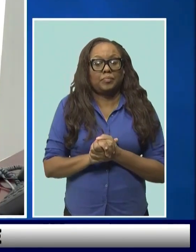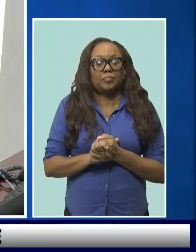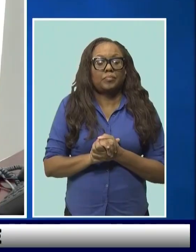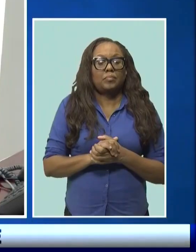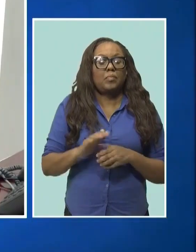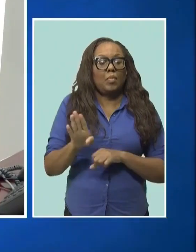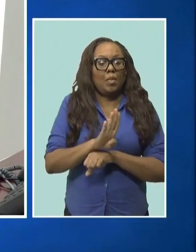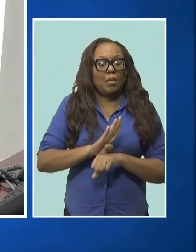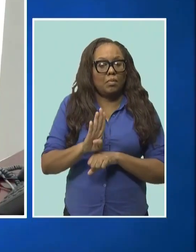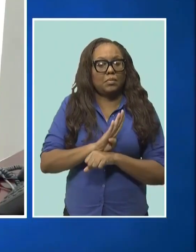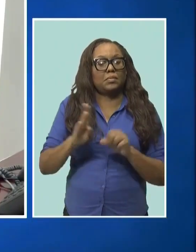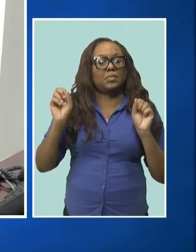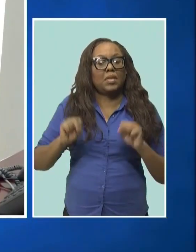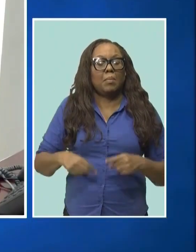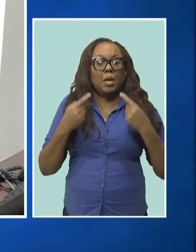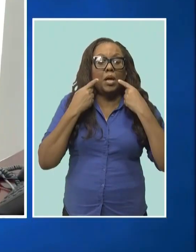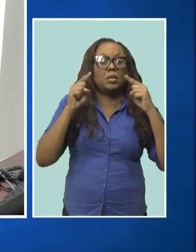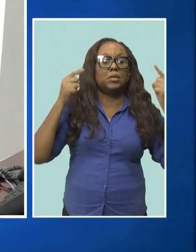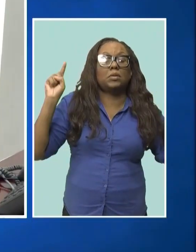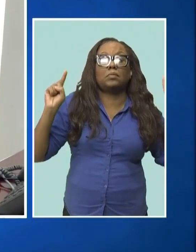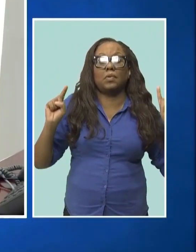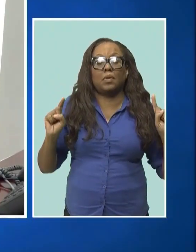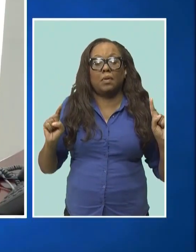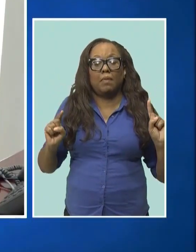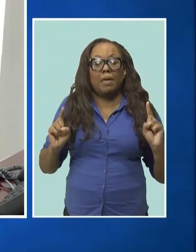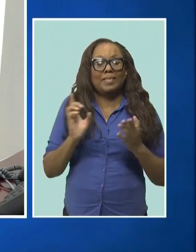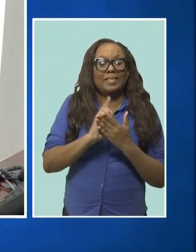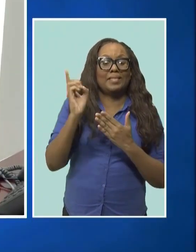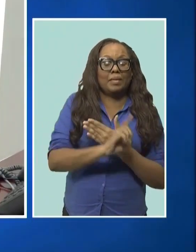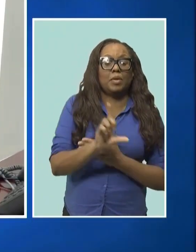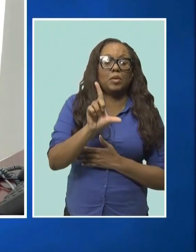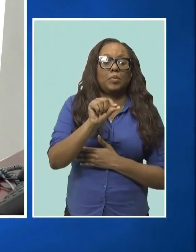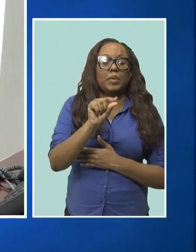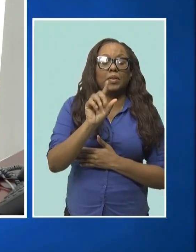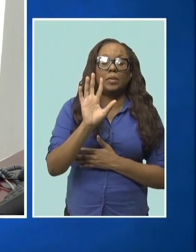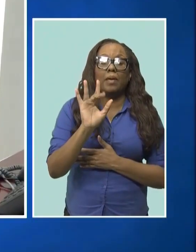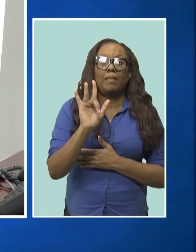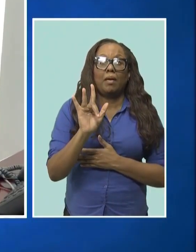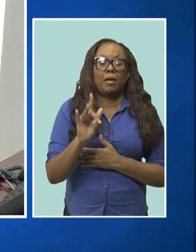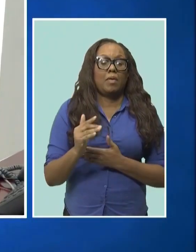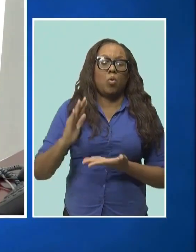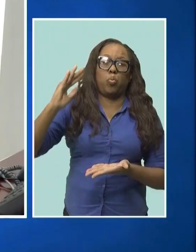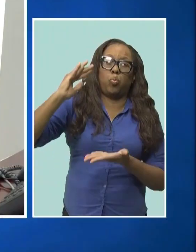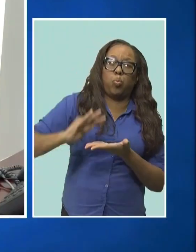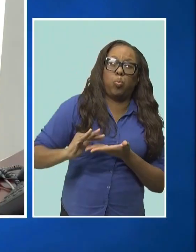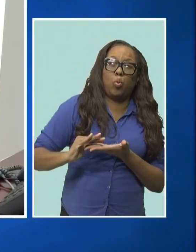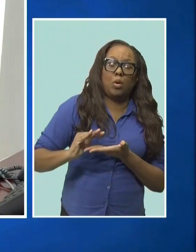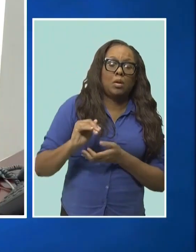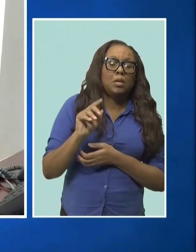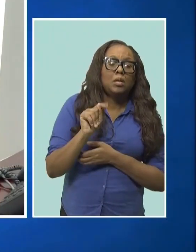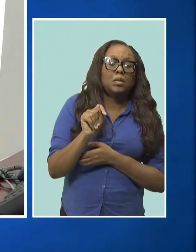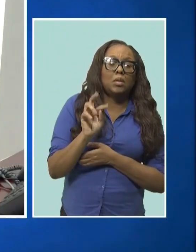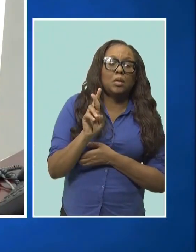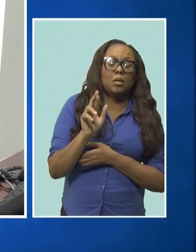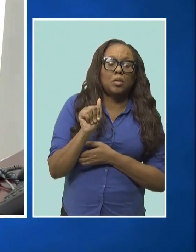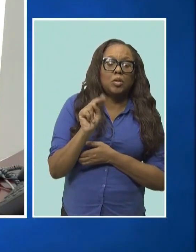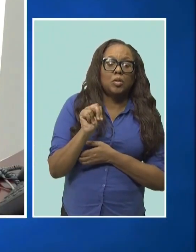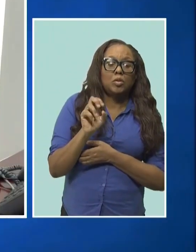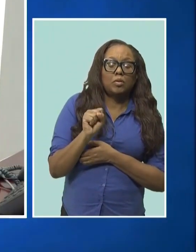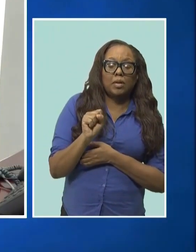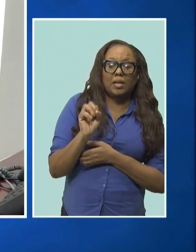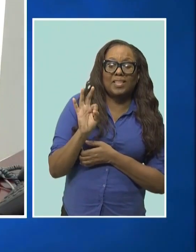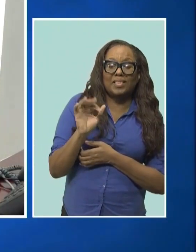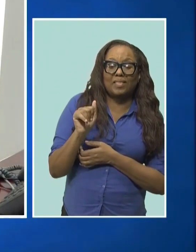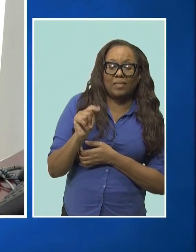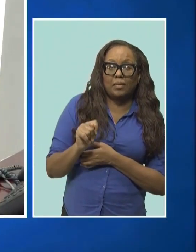2025 and so it means that you're just saying that's some cardiovascular disease.